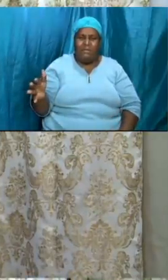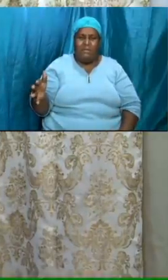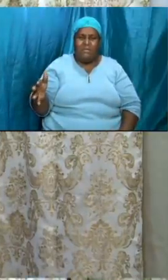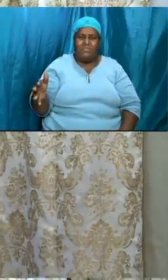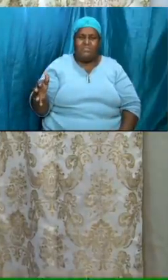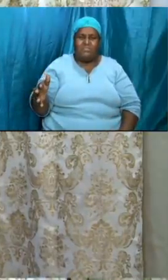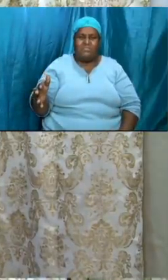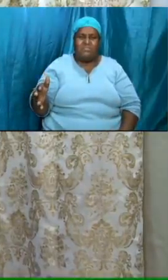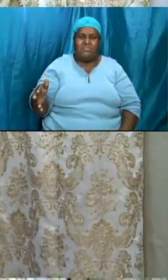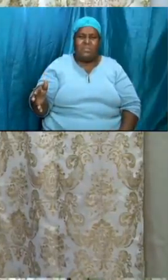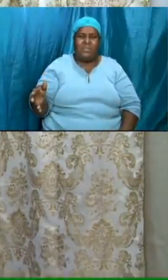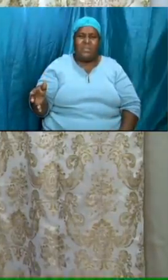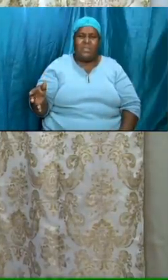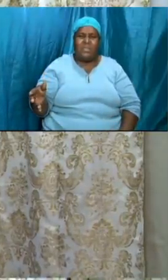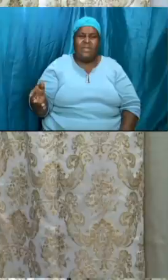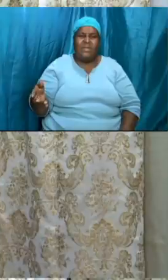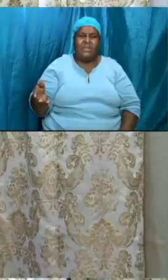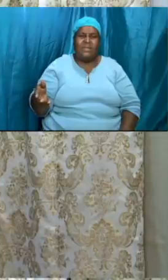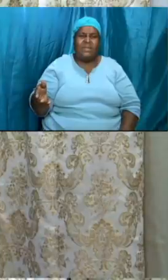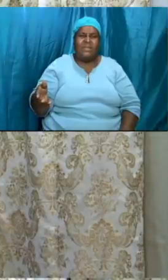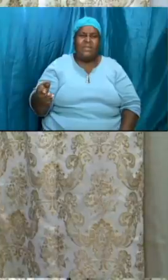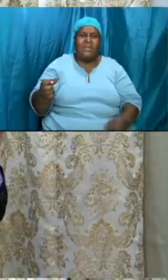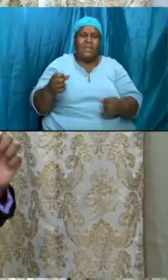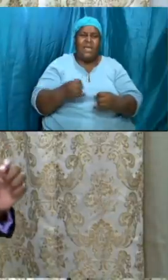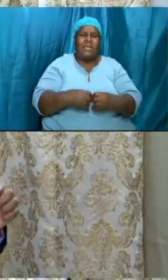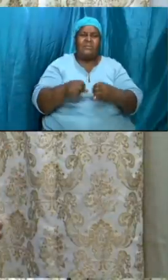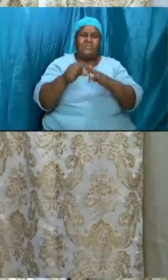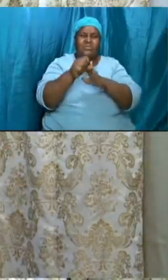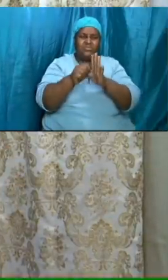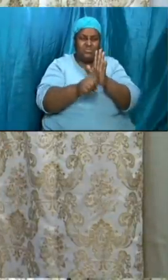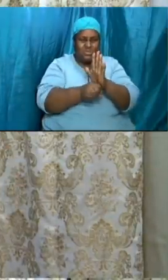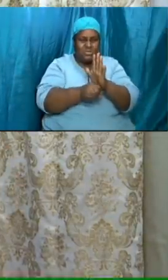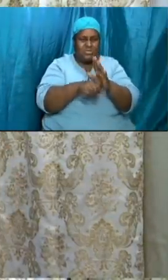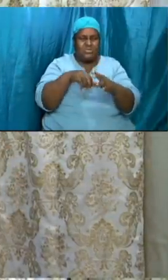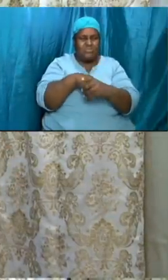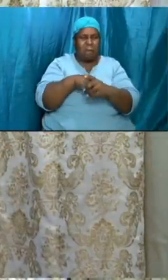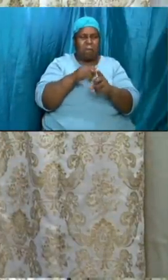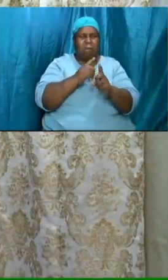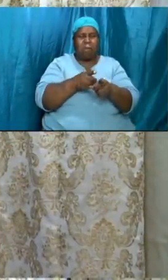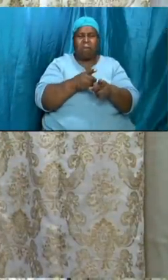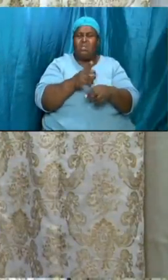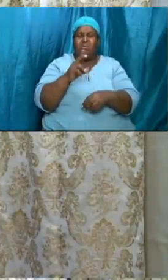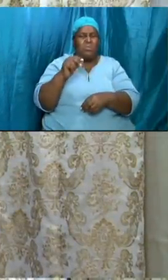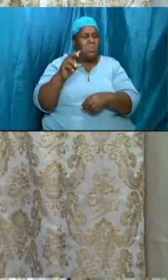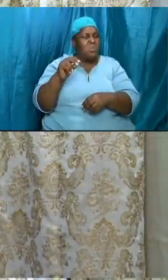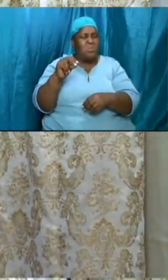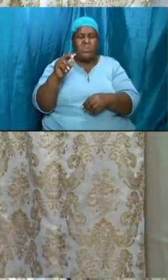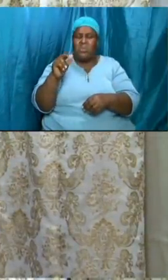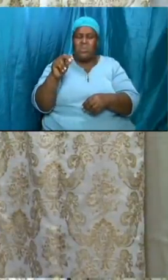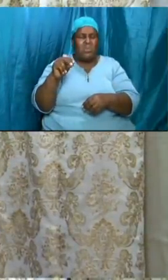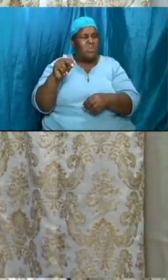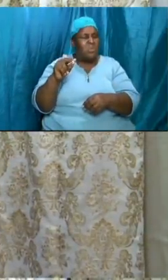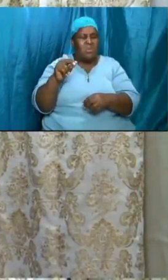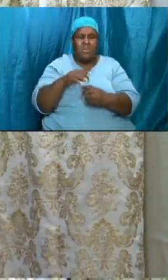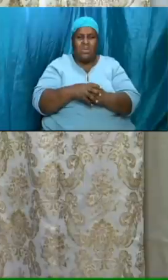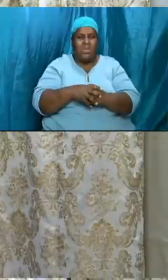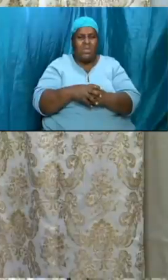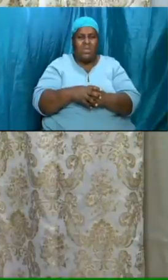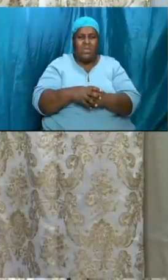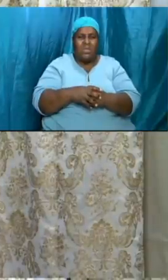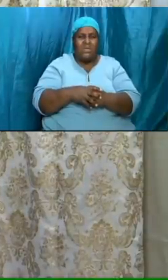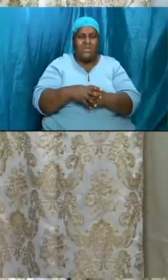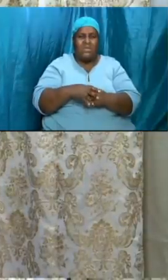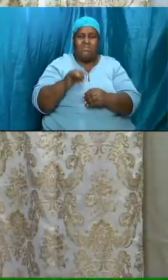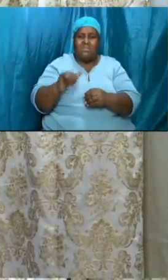and line upon line and scriptures in order that is not the